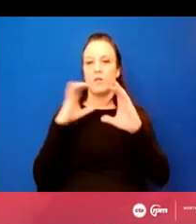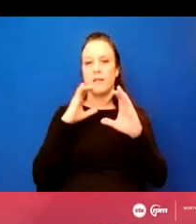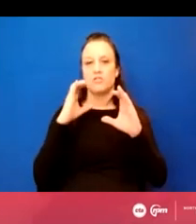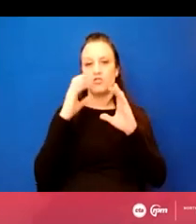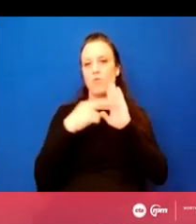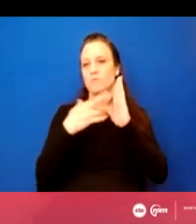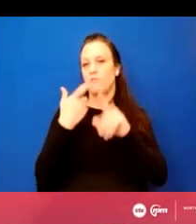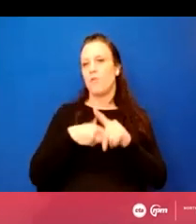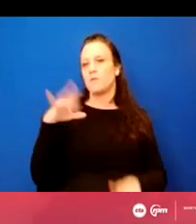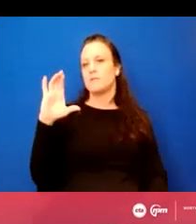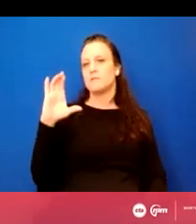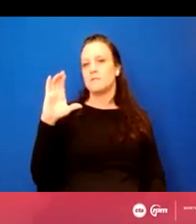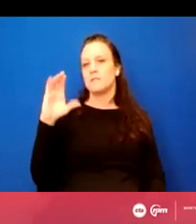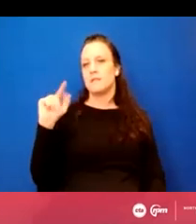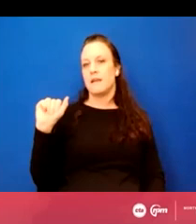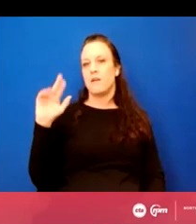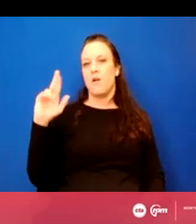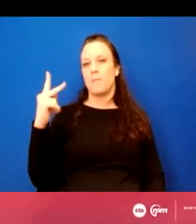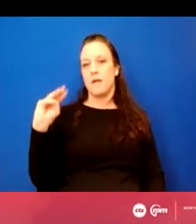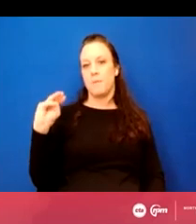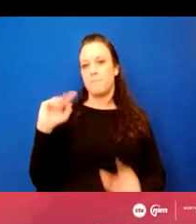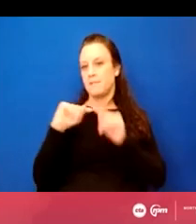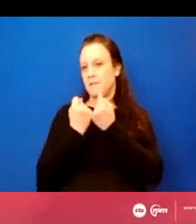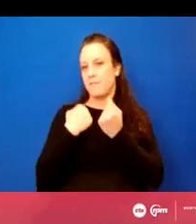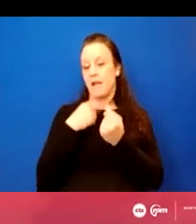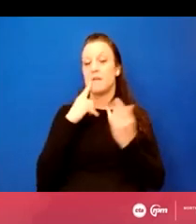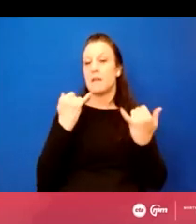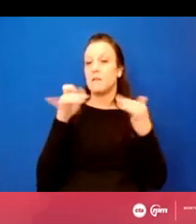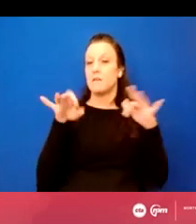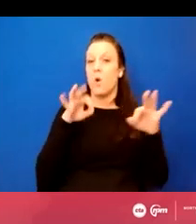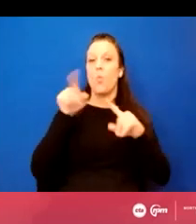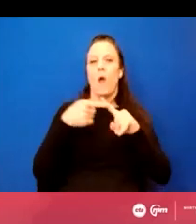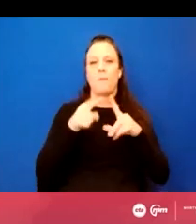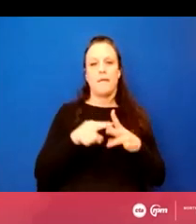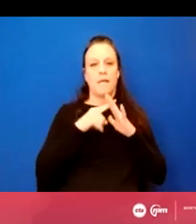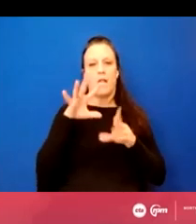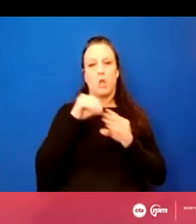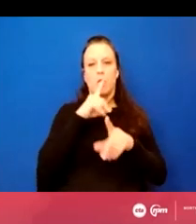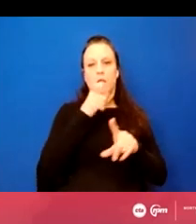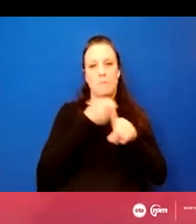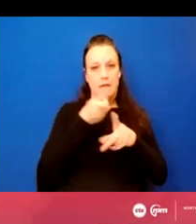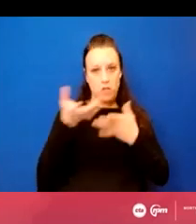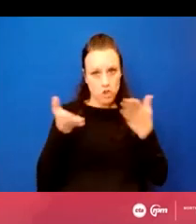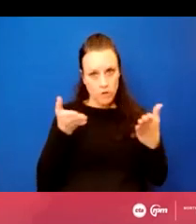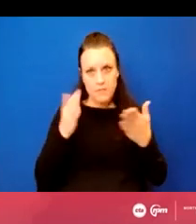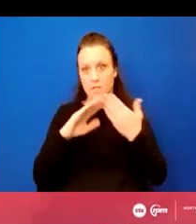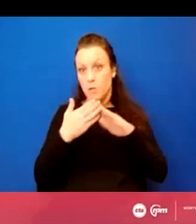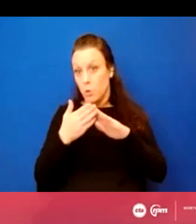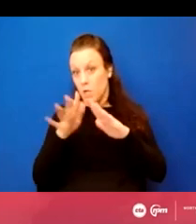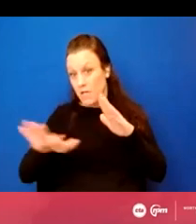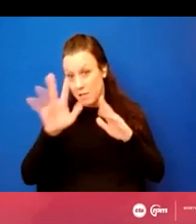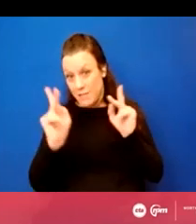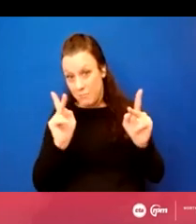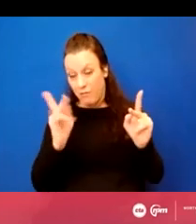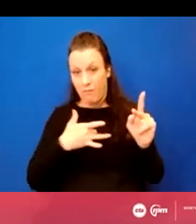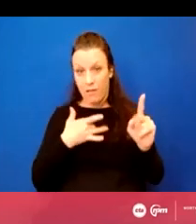RPM team. Tonight, I'll be going over what you can expect when construction begins, including impacts to service, community impacts, and, um,